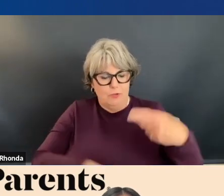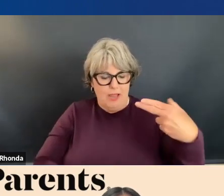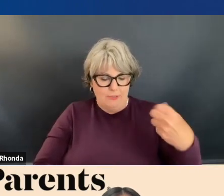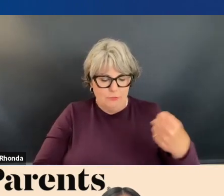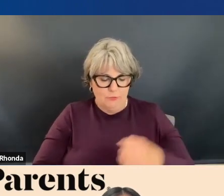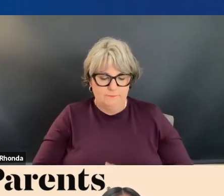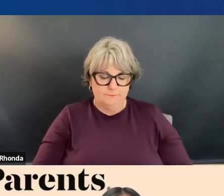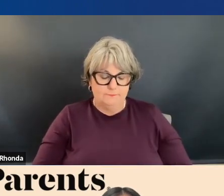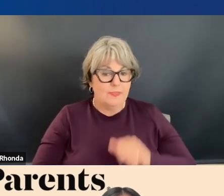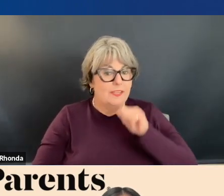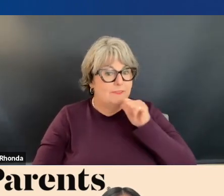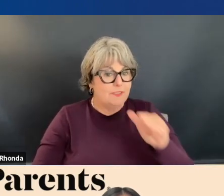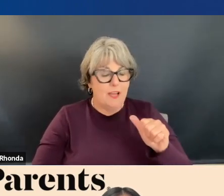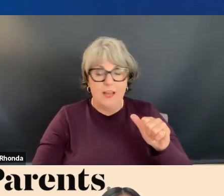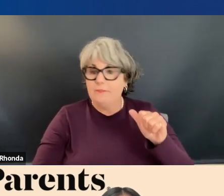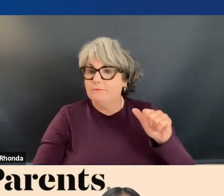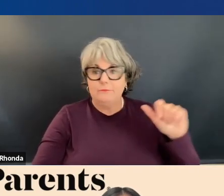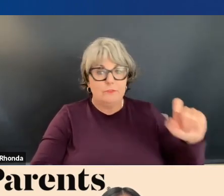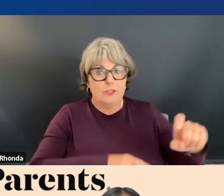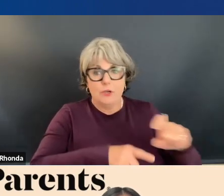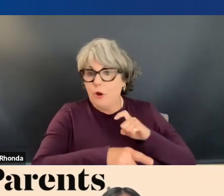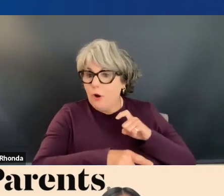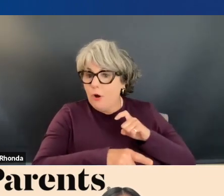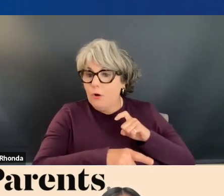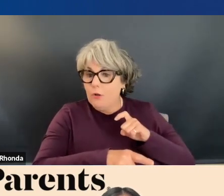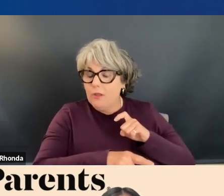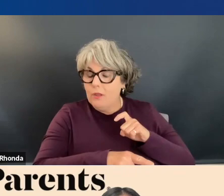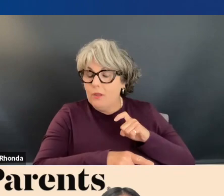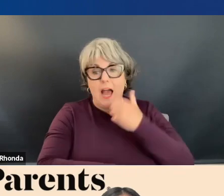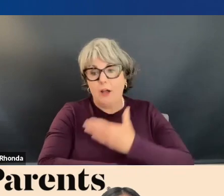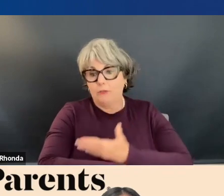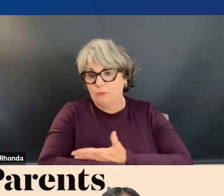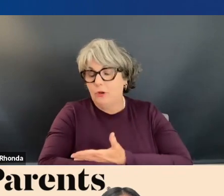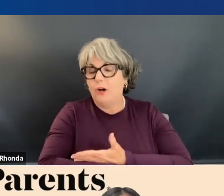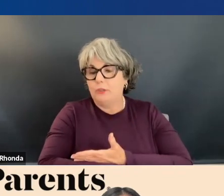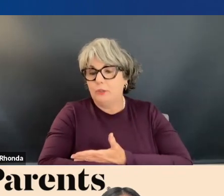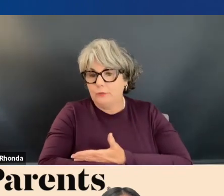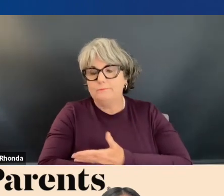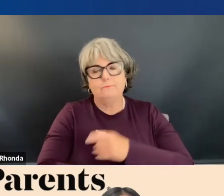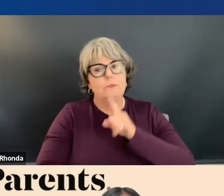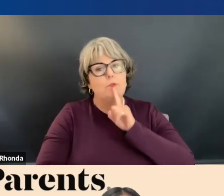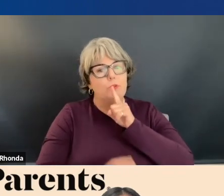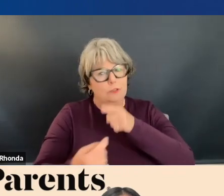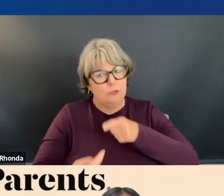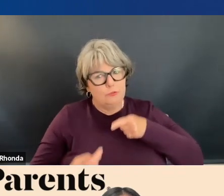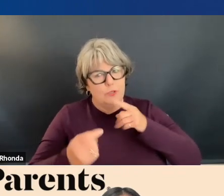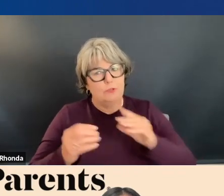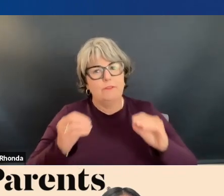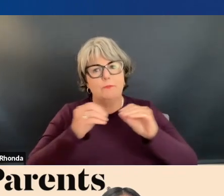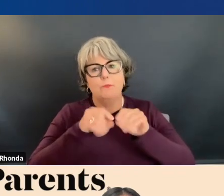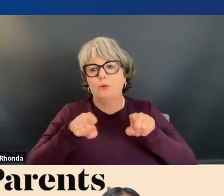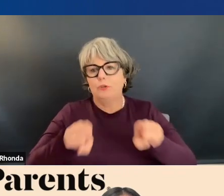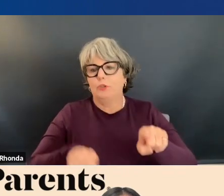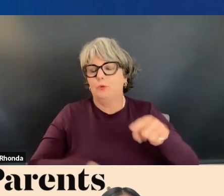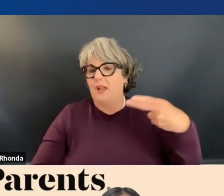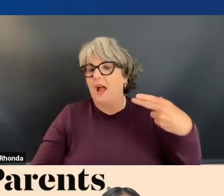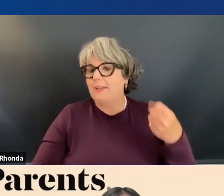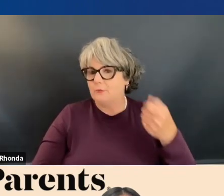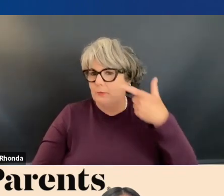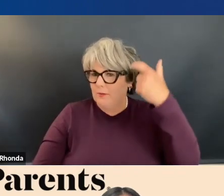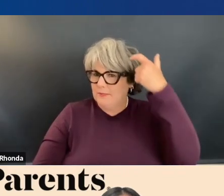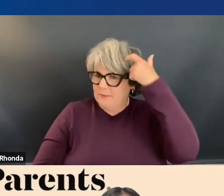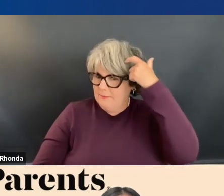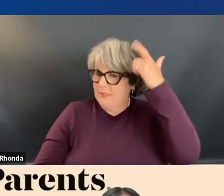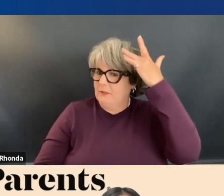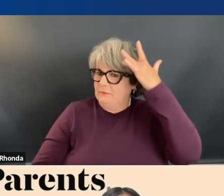If it wasn't for that call, our daughter would have really struggled even more than she had, and we